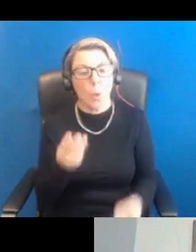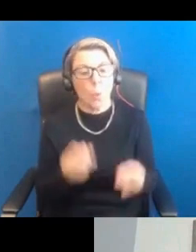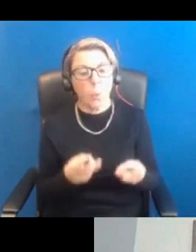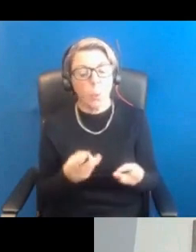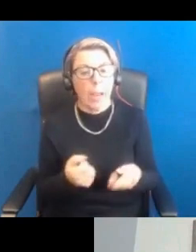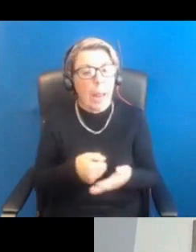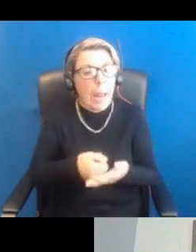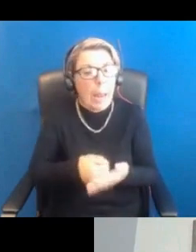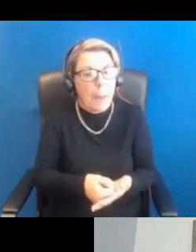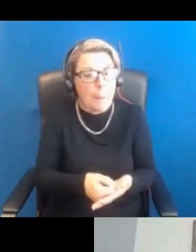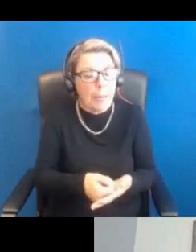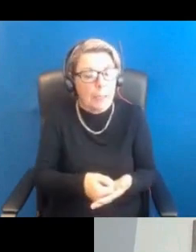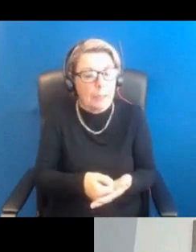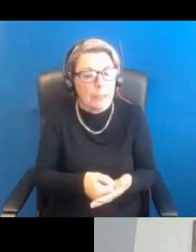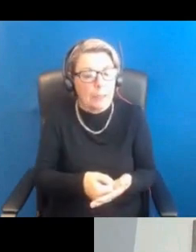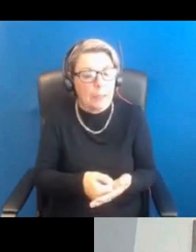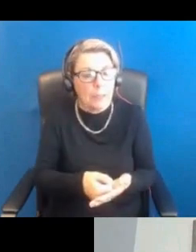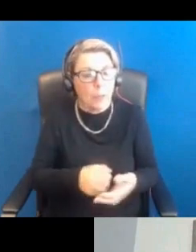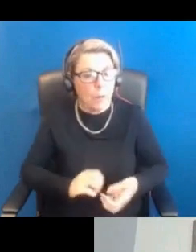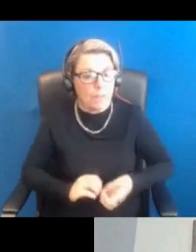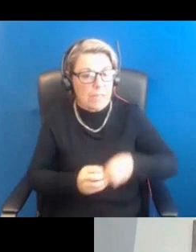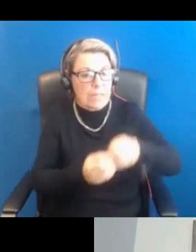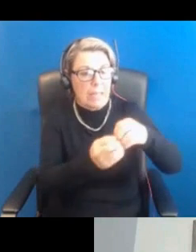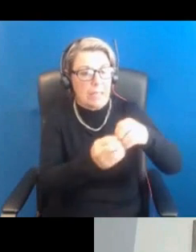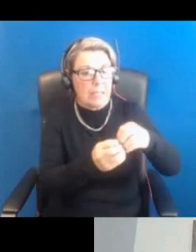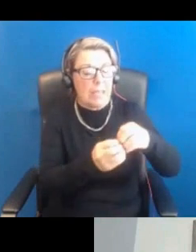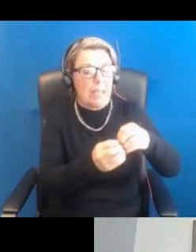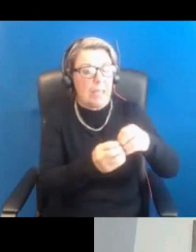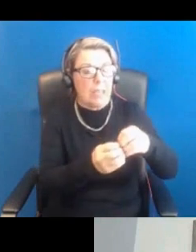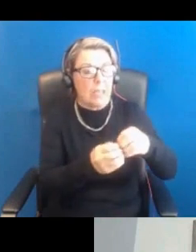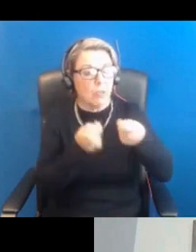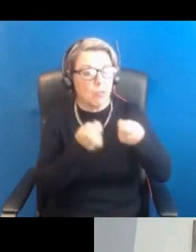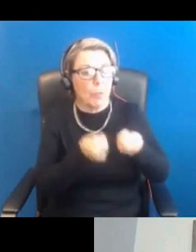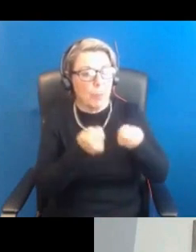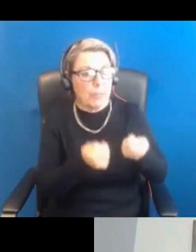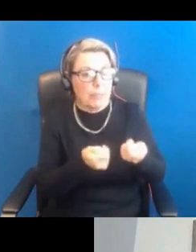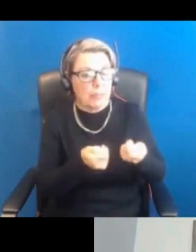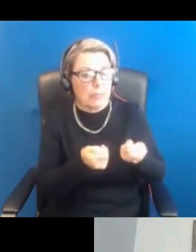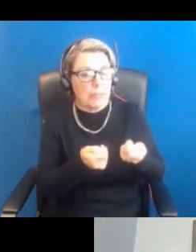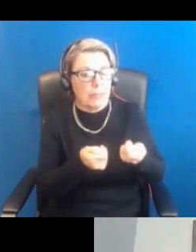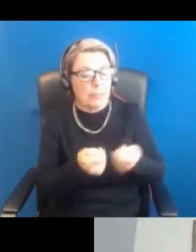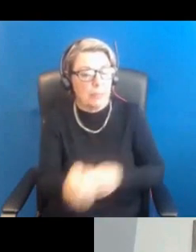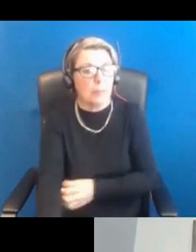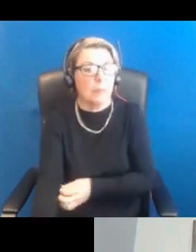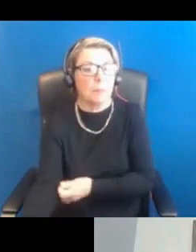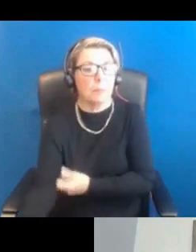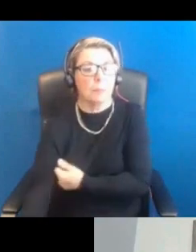has PCOS for fertility treatment. Is there a threshold there? Okay. So,